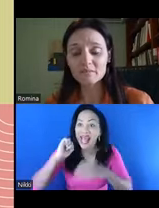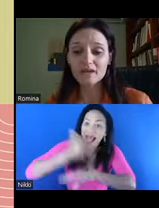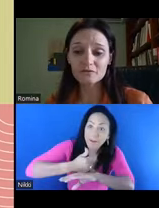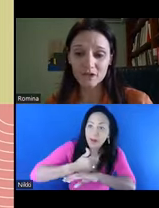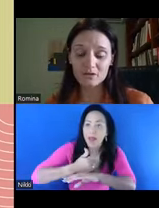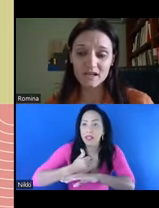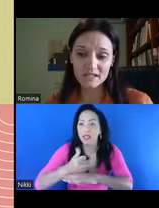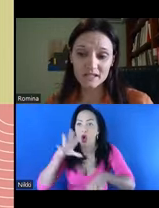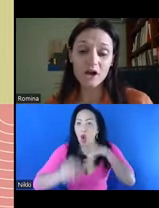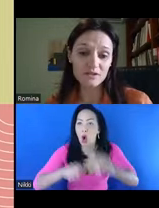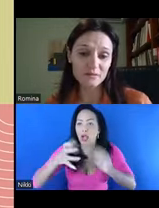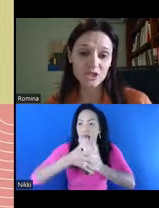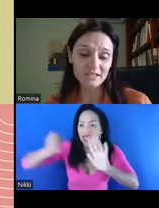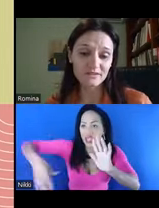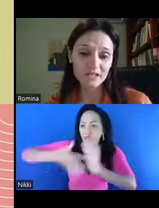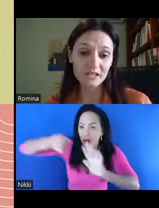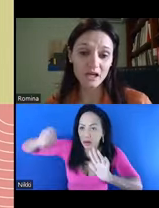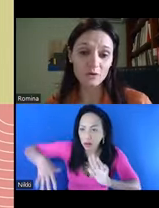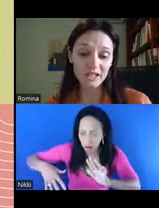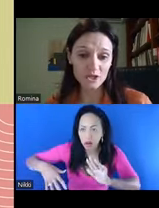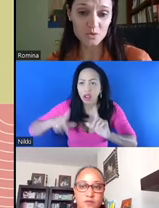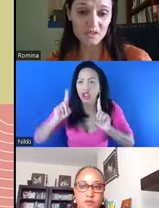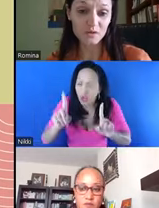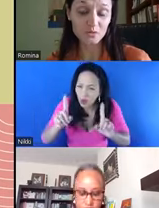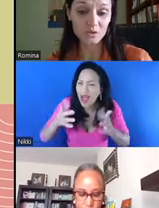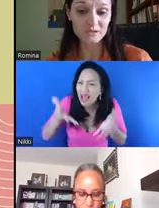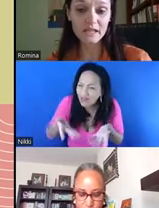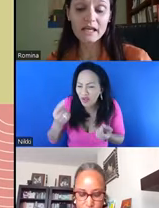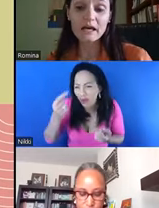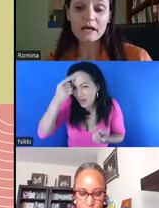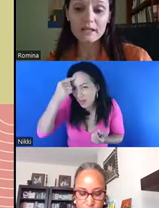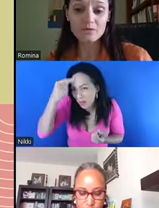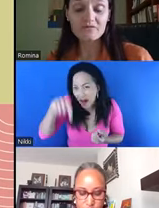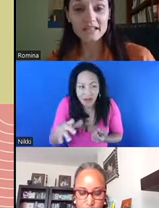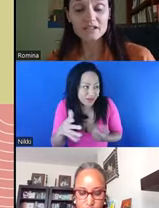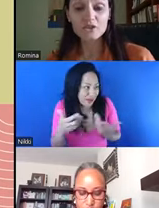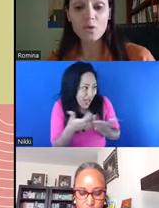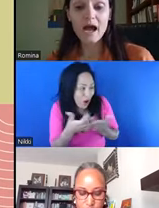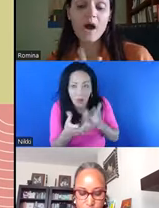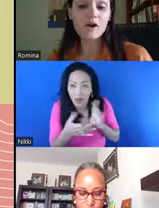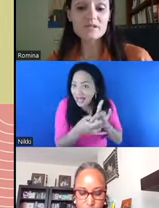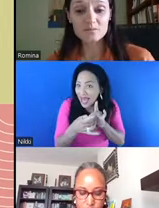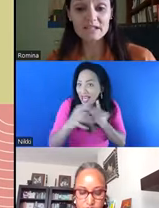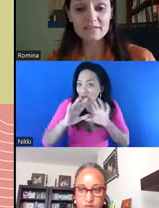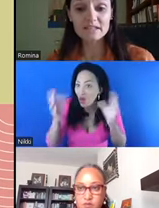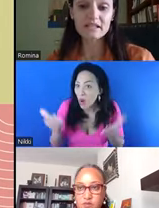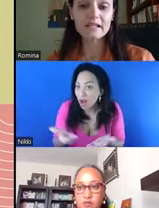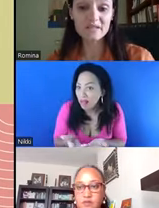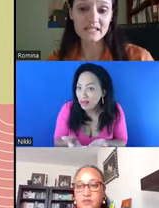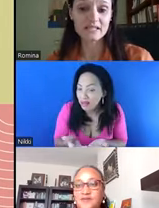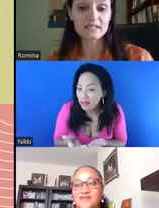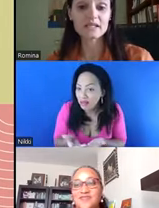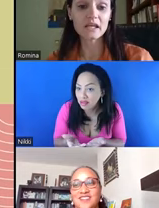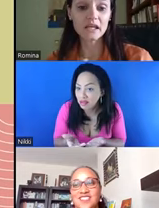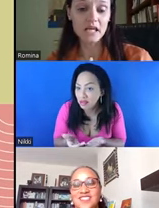but it really is a matter of recognizing our subjectivity in our engagements with the world and reflecting, you know, how our subjectivity then